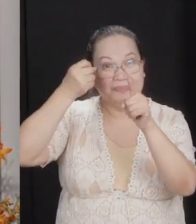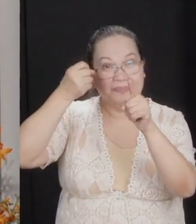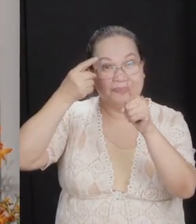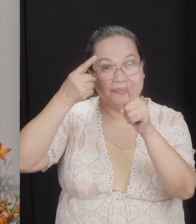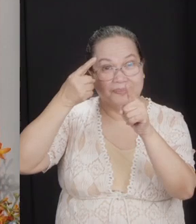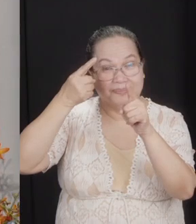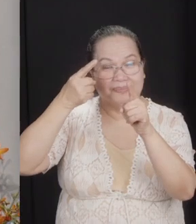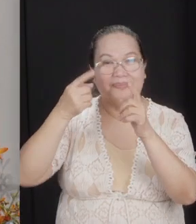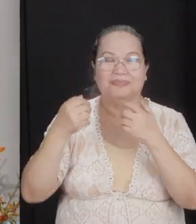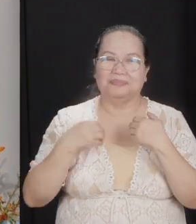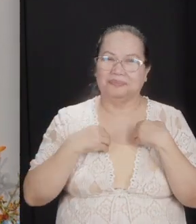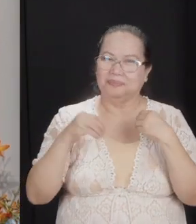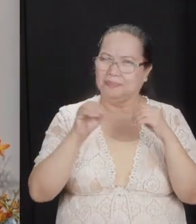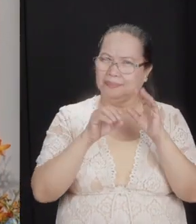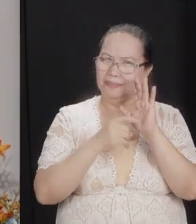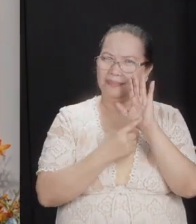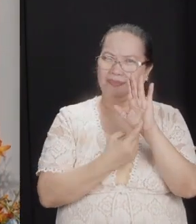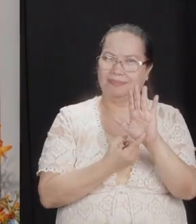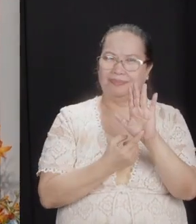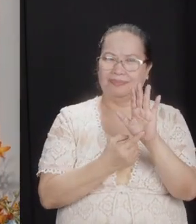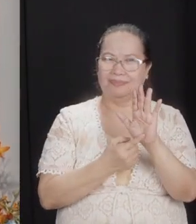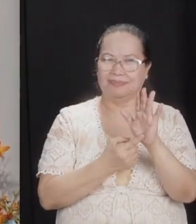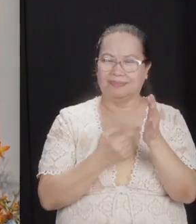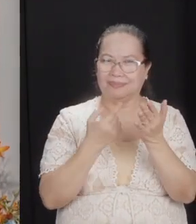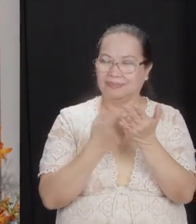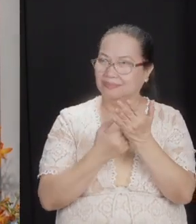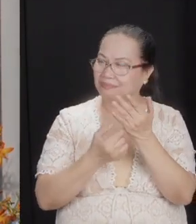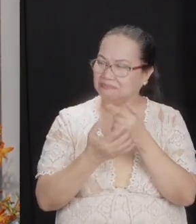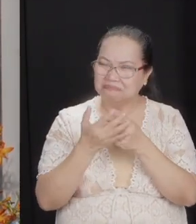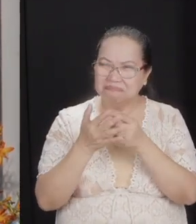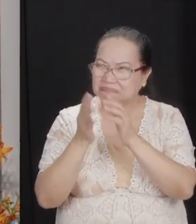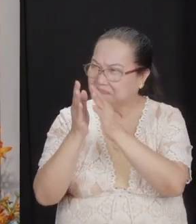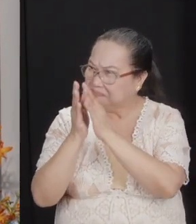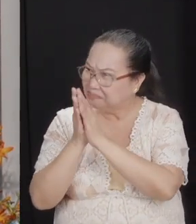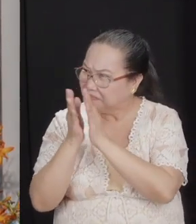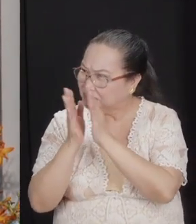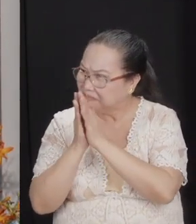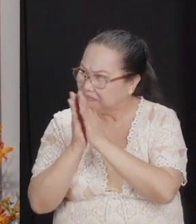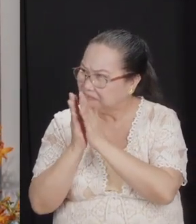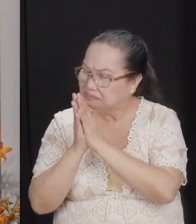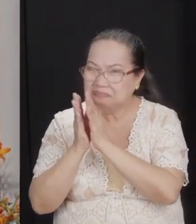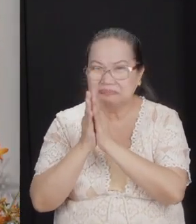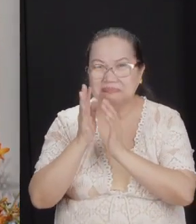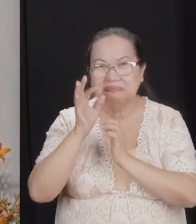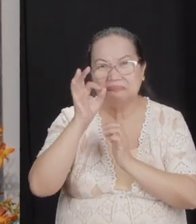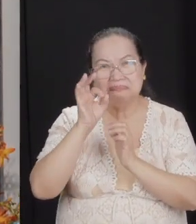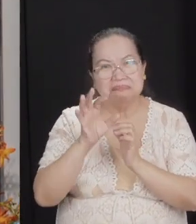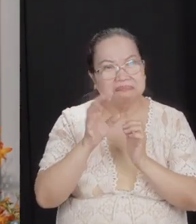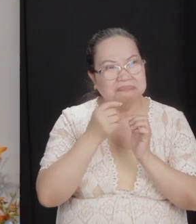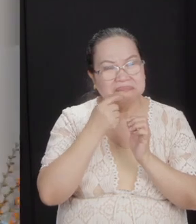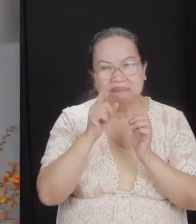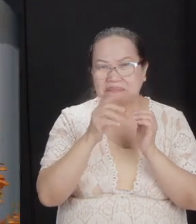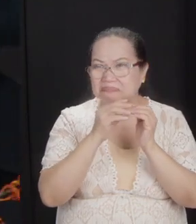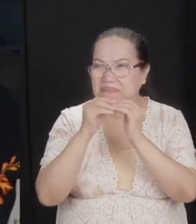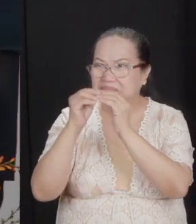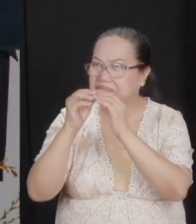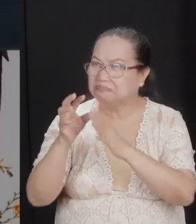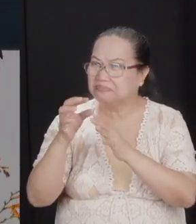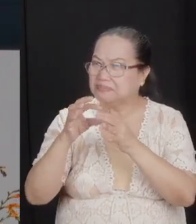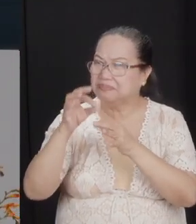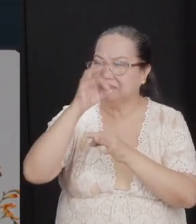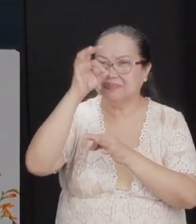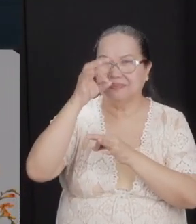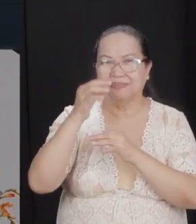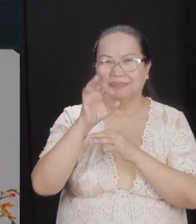There's no evidence whatsoever they consulted any spiritual leader. How do you know that, Pastor? Because